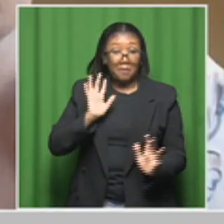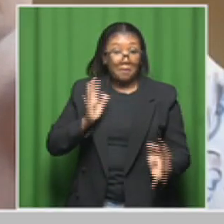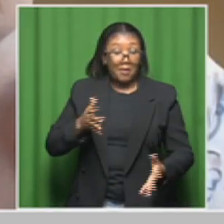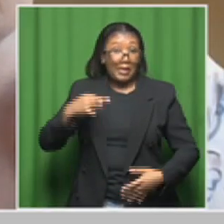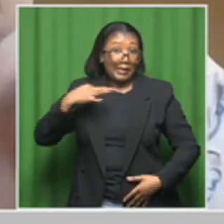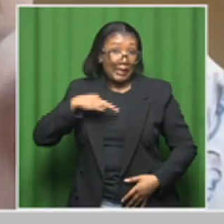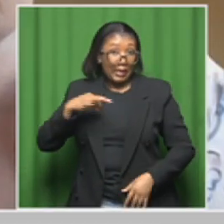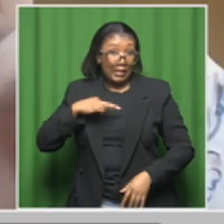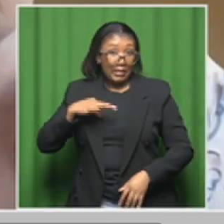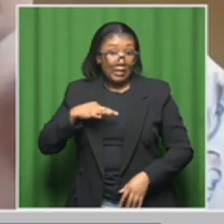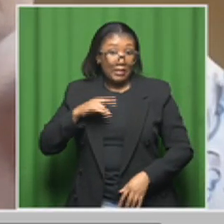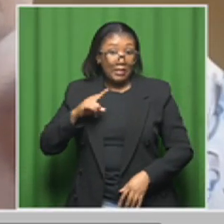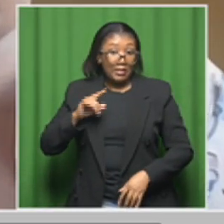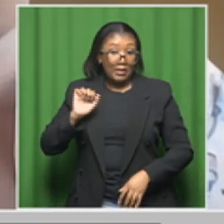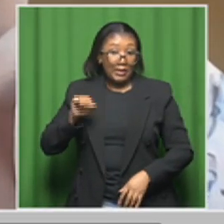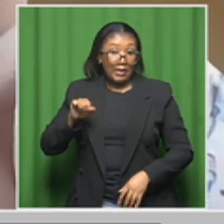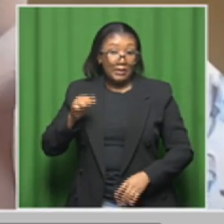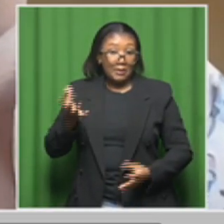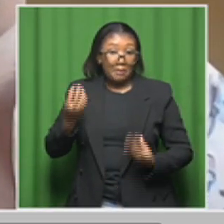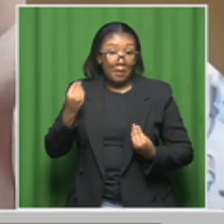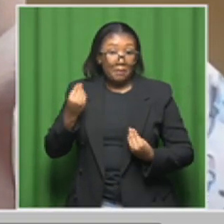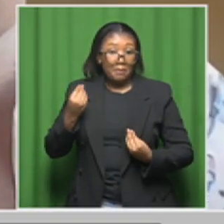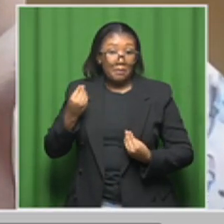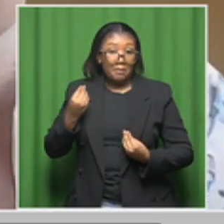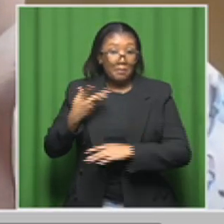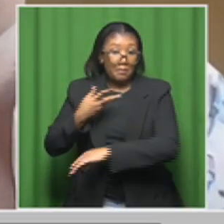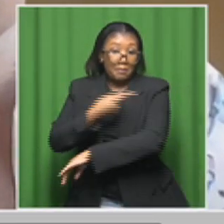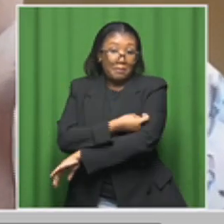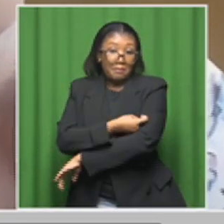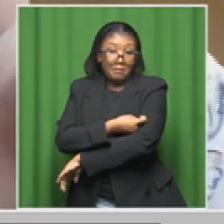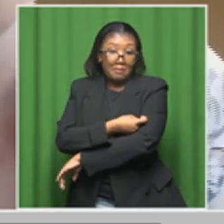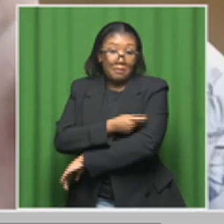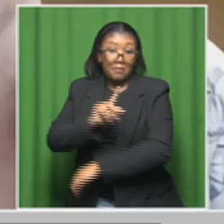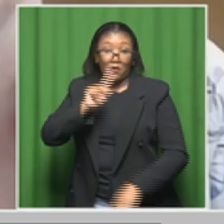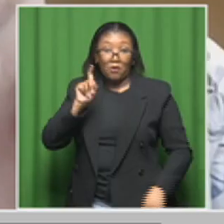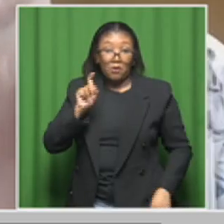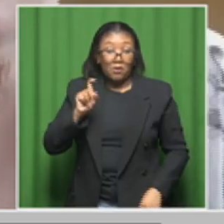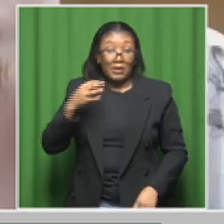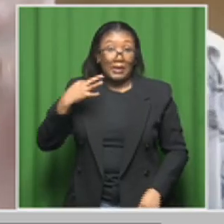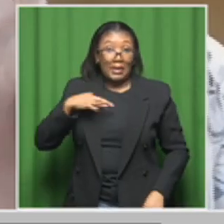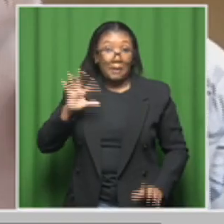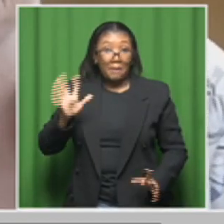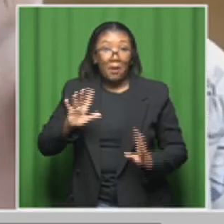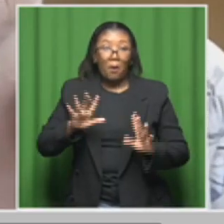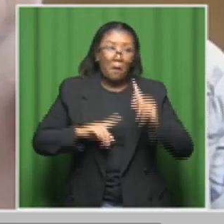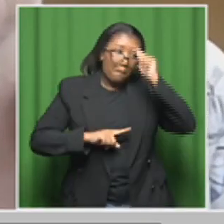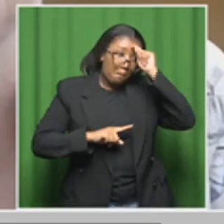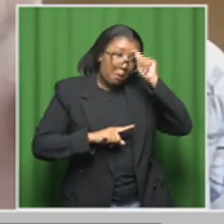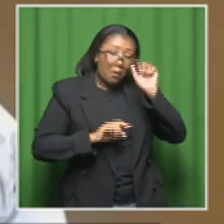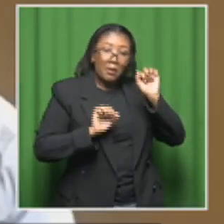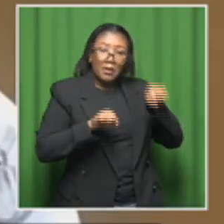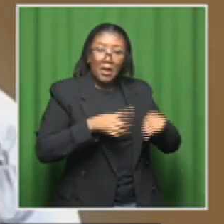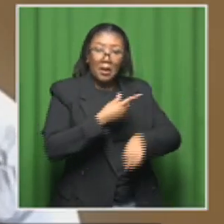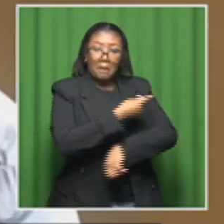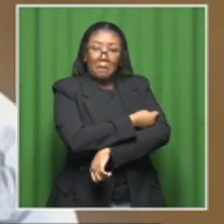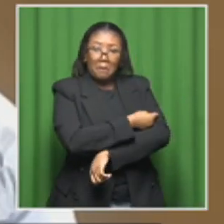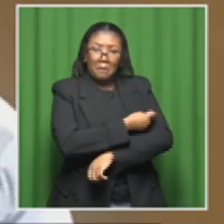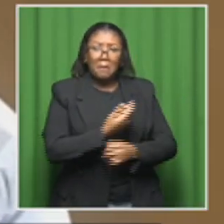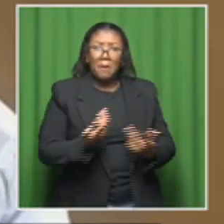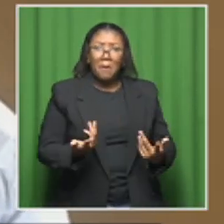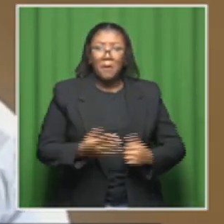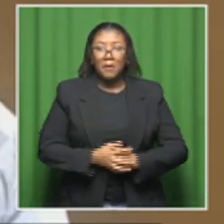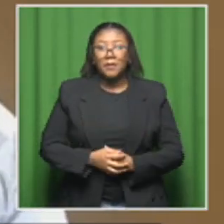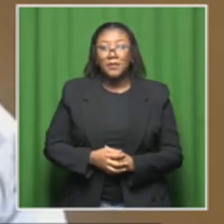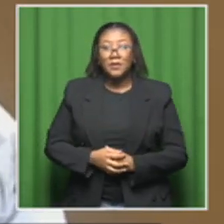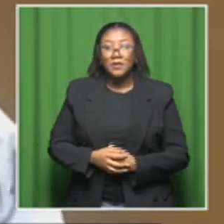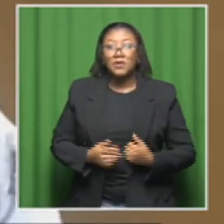immunized with this vaccine? So currently, we only offer the